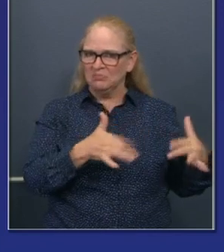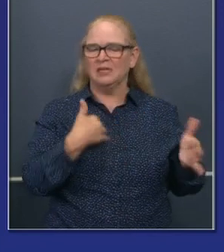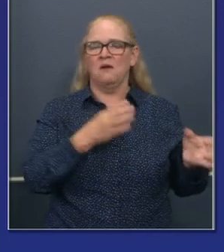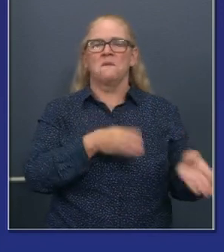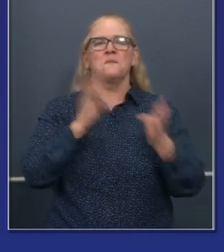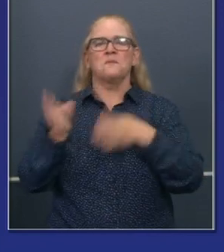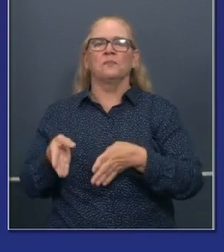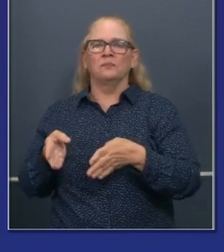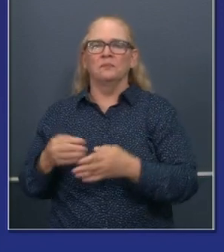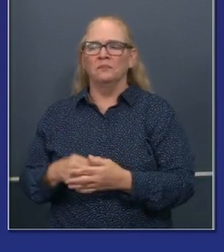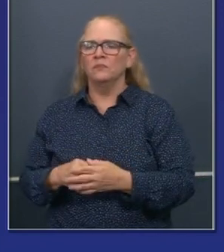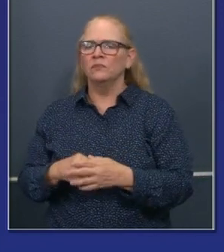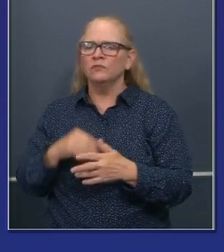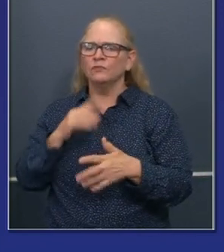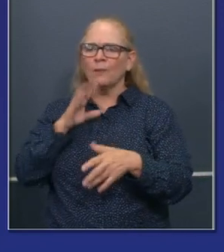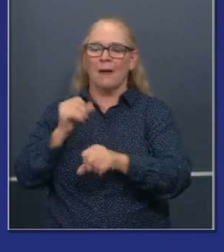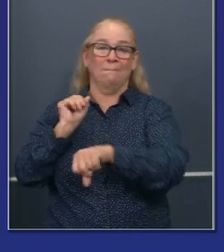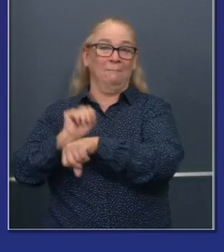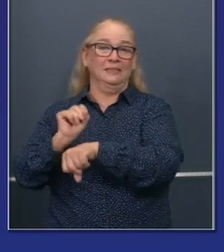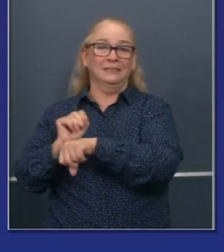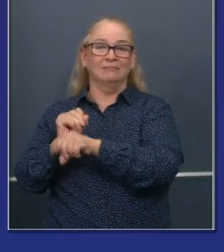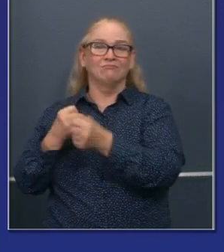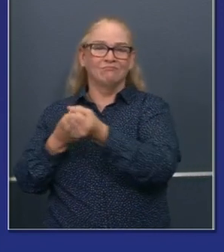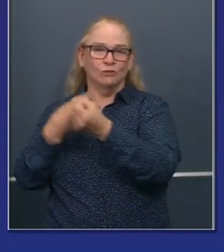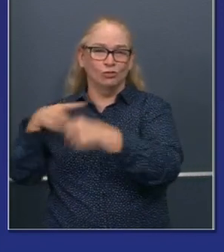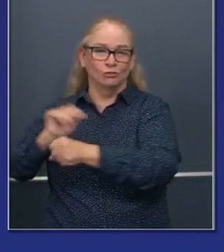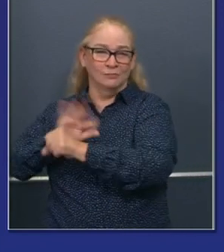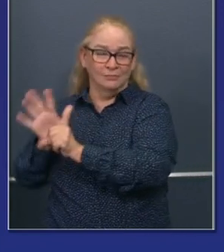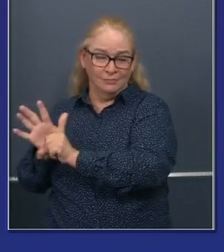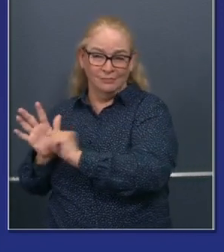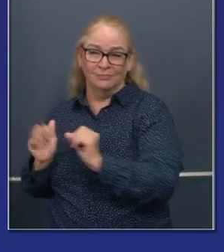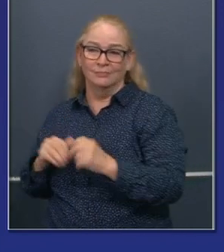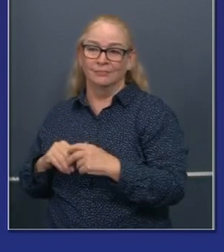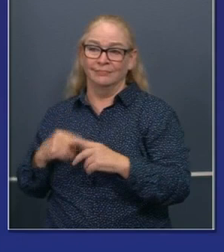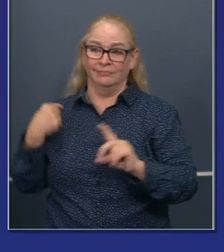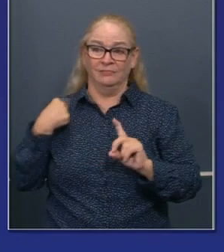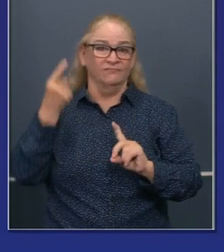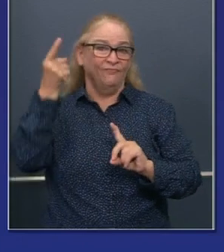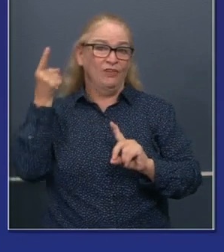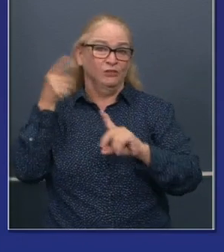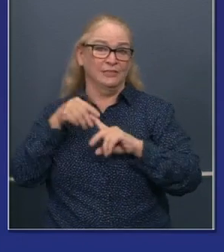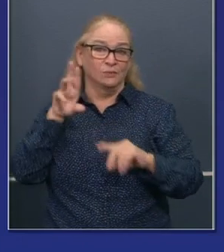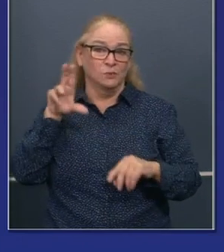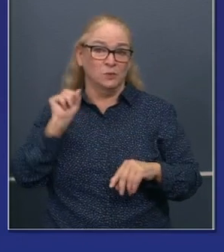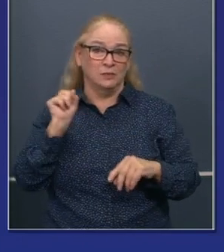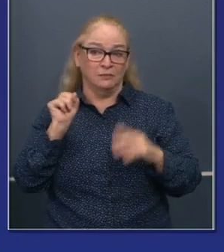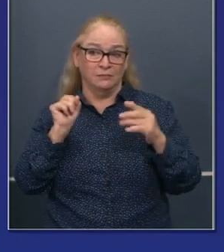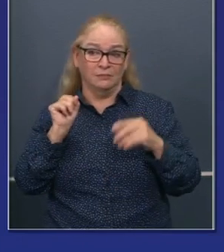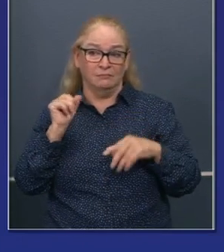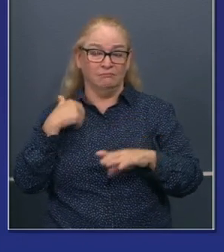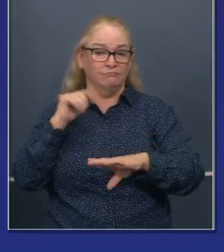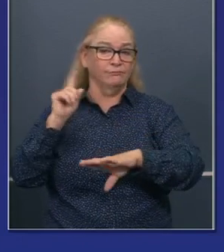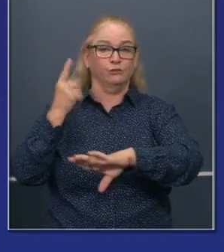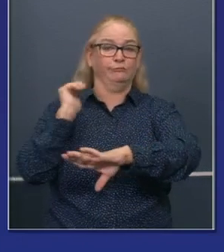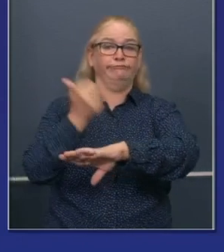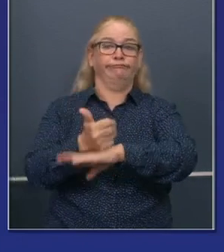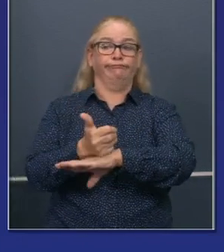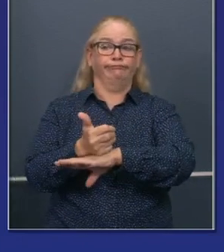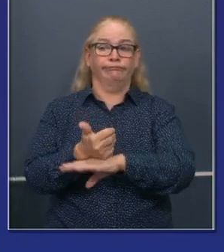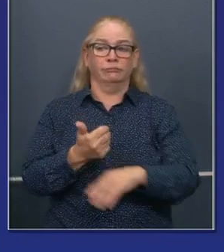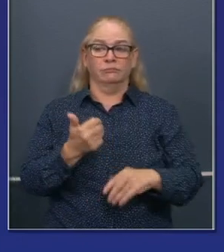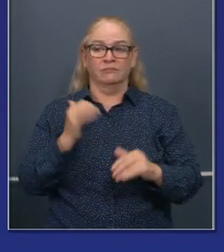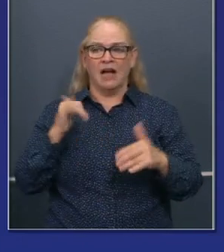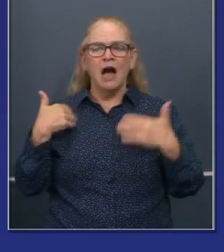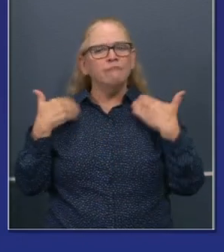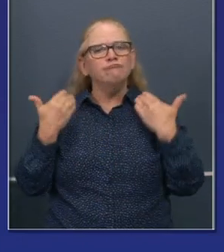Uh, one of the programs we're very proud of first in the nation, a novel program, uh, where took that entrepreneurial mindset, took pen to paper of